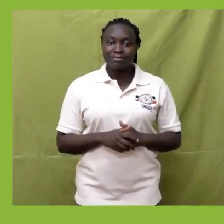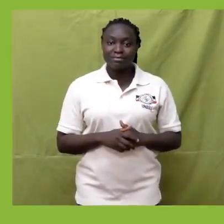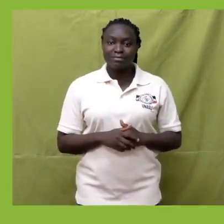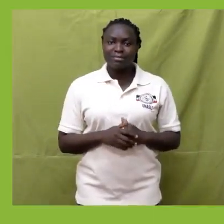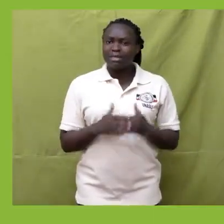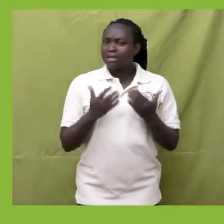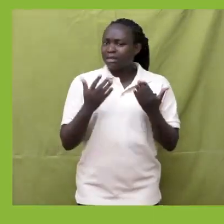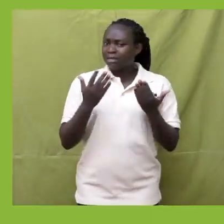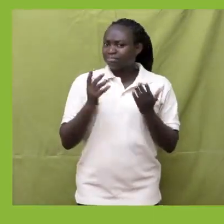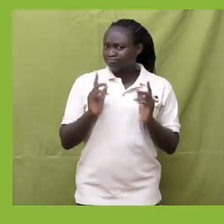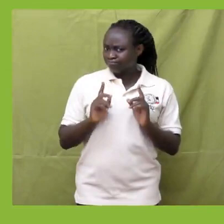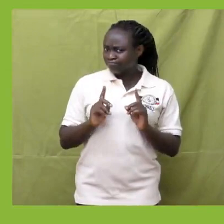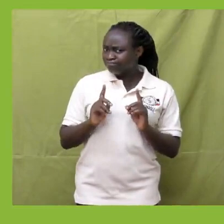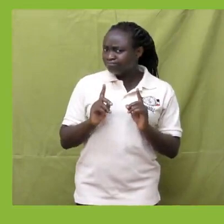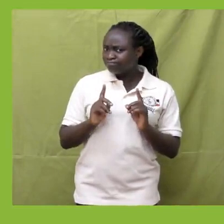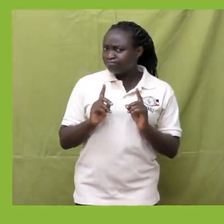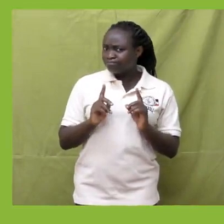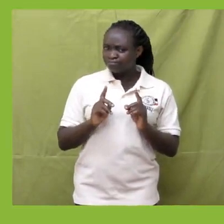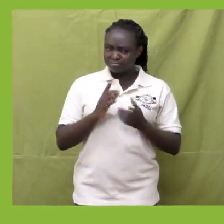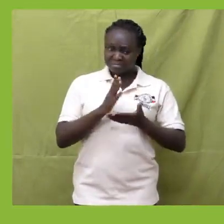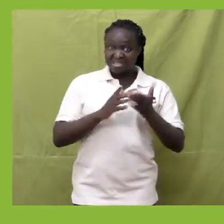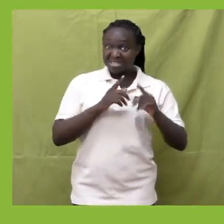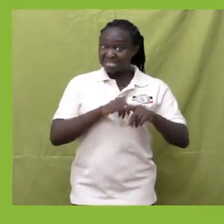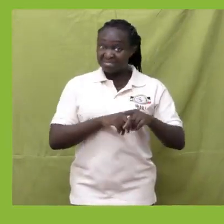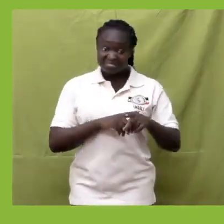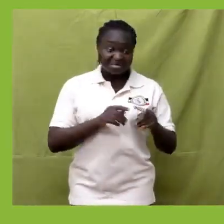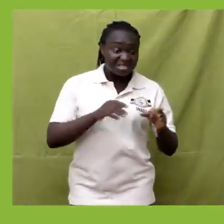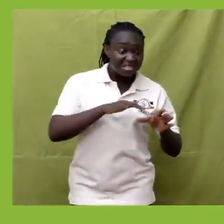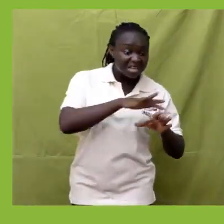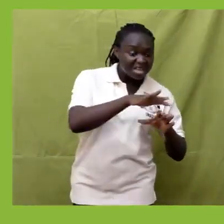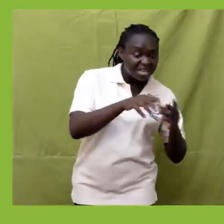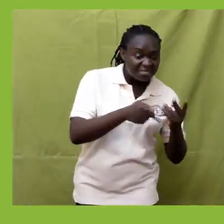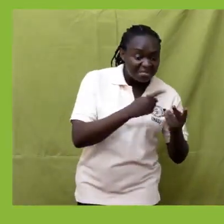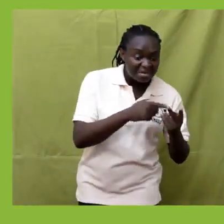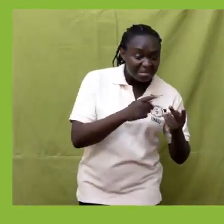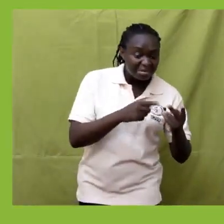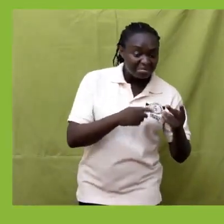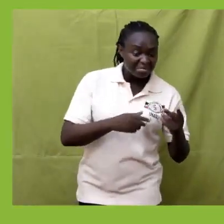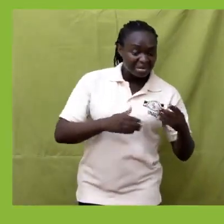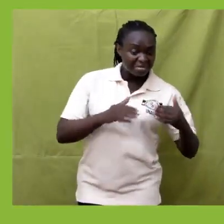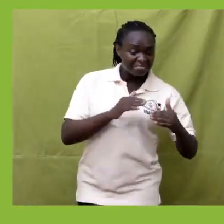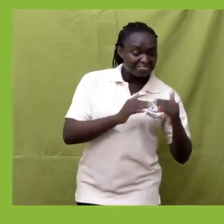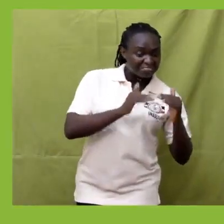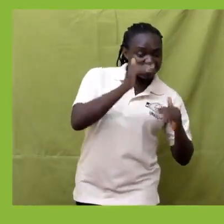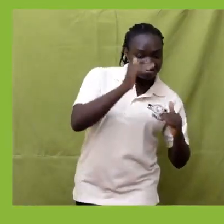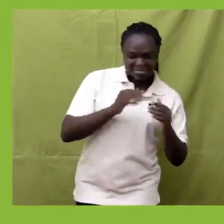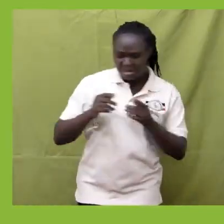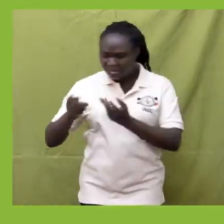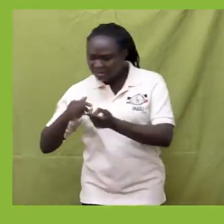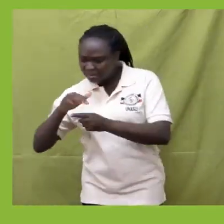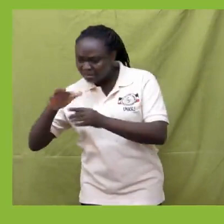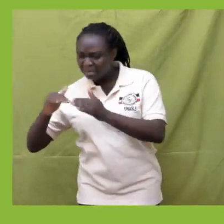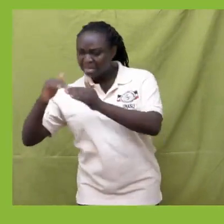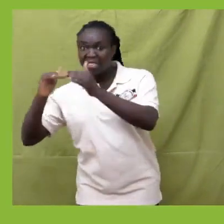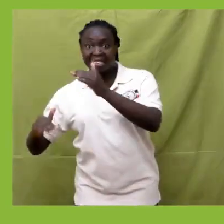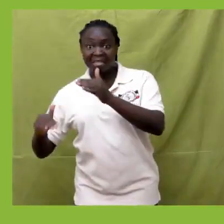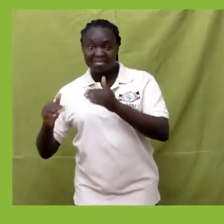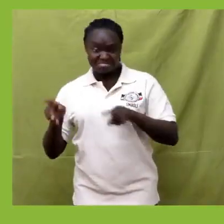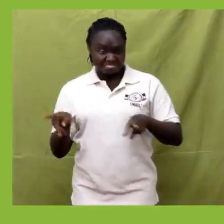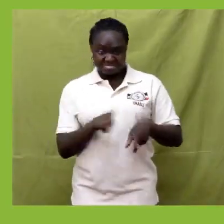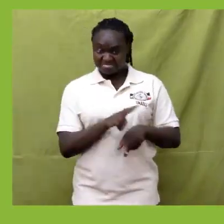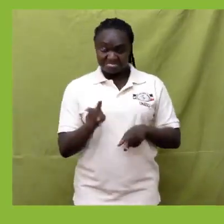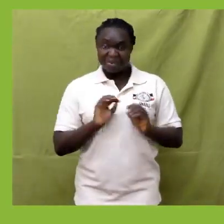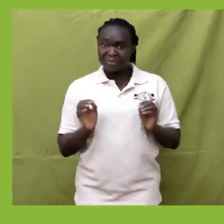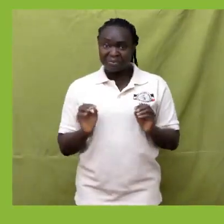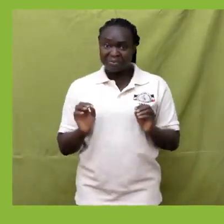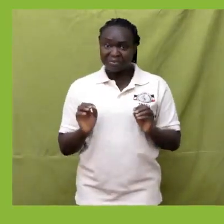Sometimes the number of members is not the same in the given sets. Look at